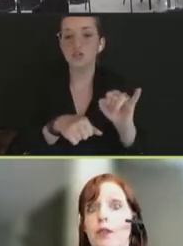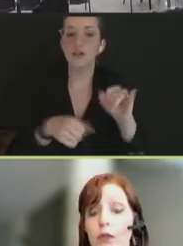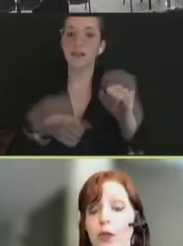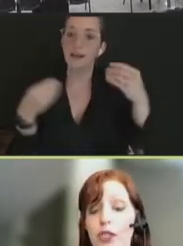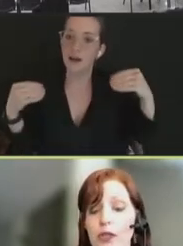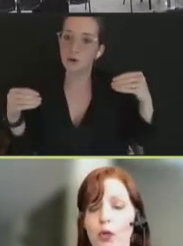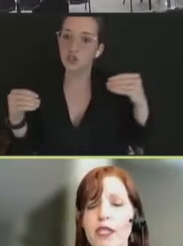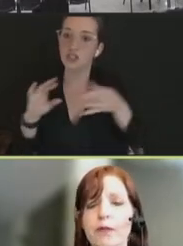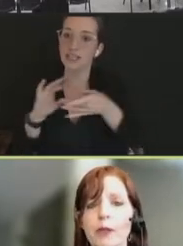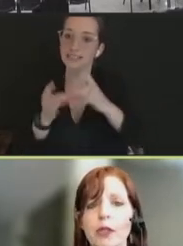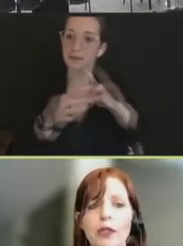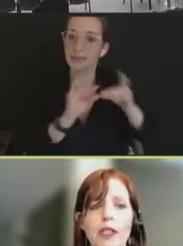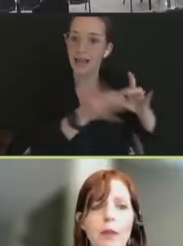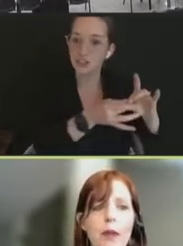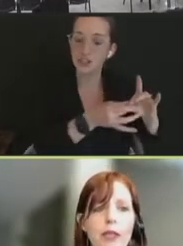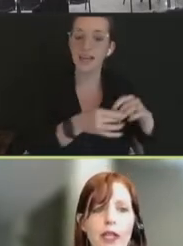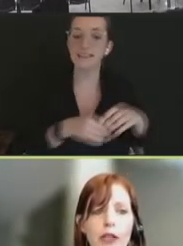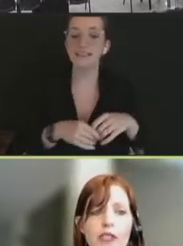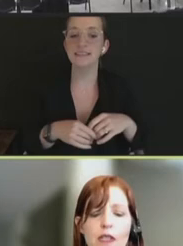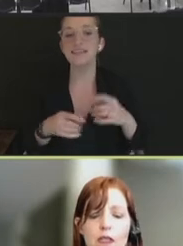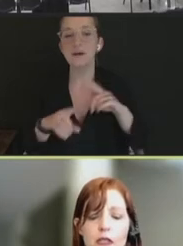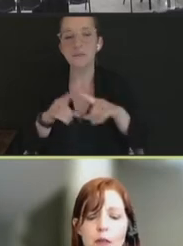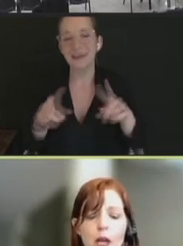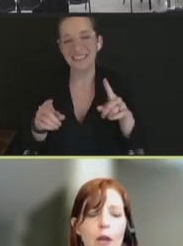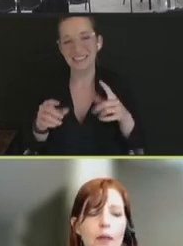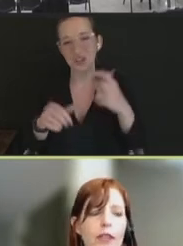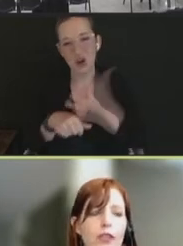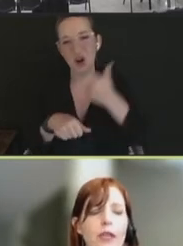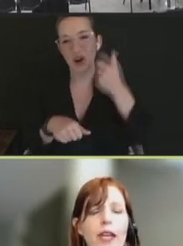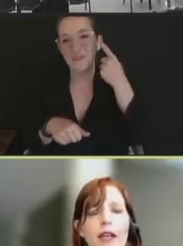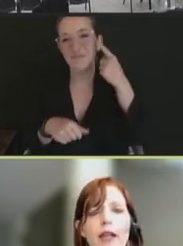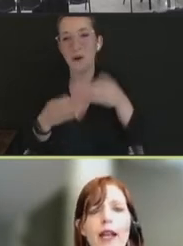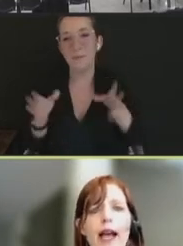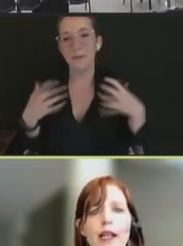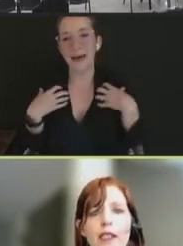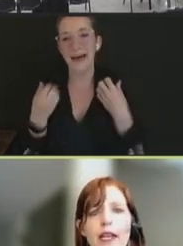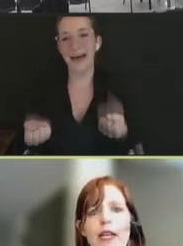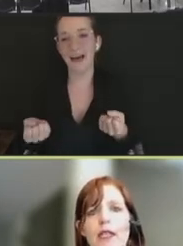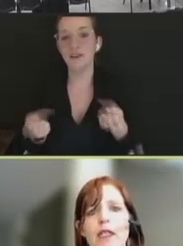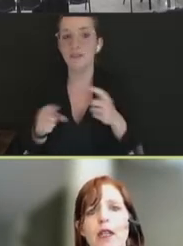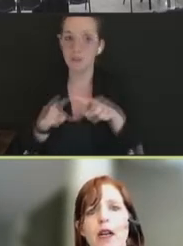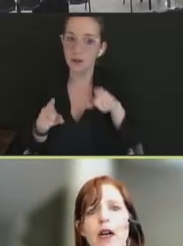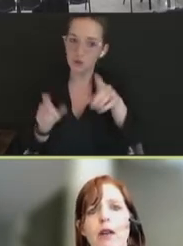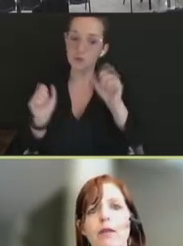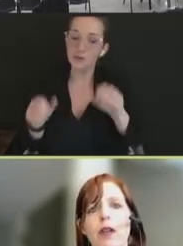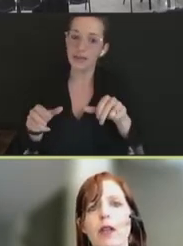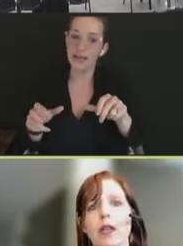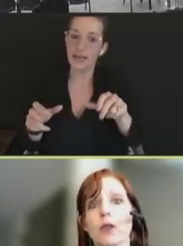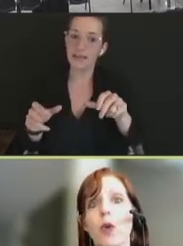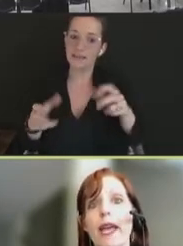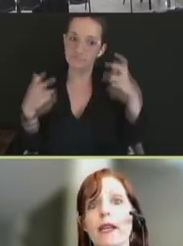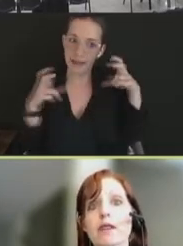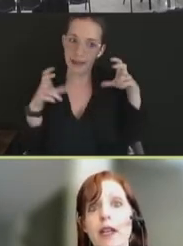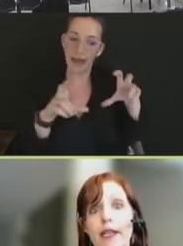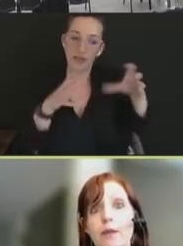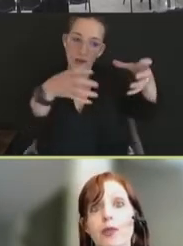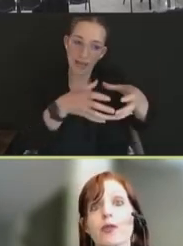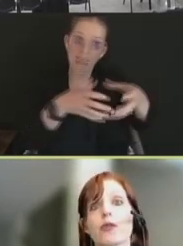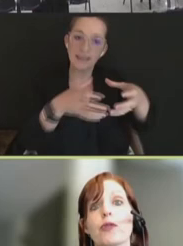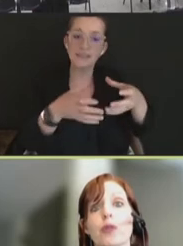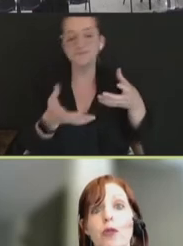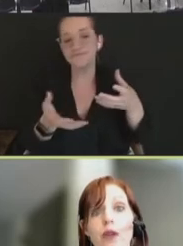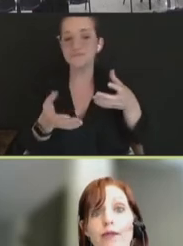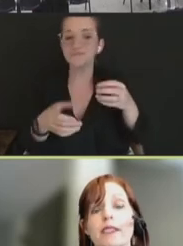but which is more difficult in the public health system, but that you can allocate in ways that can